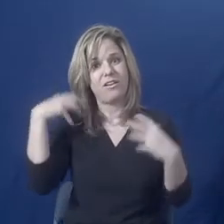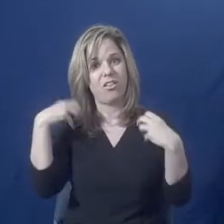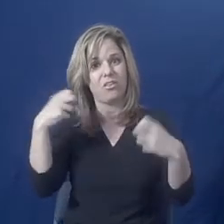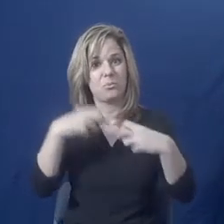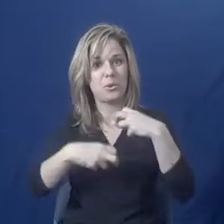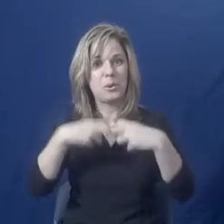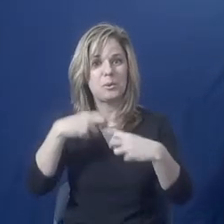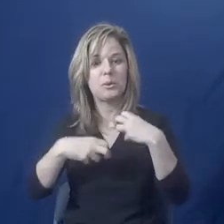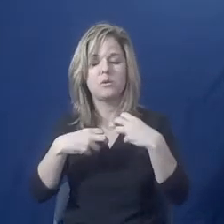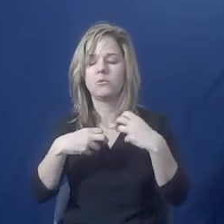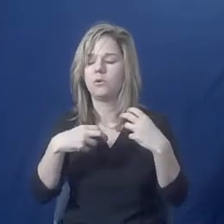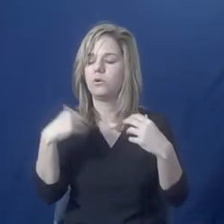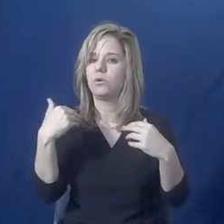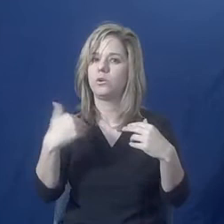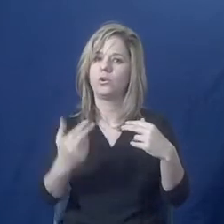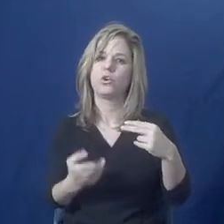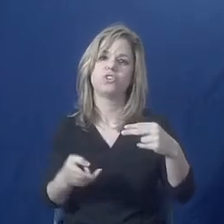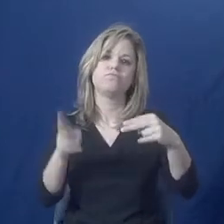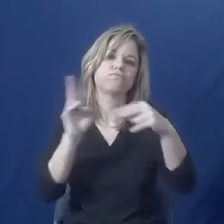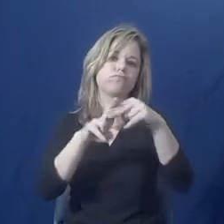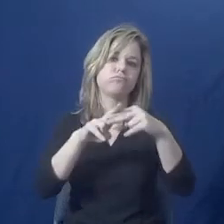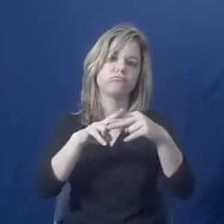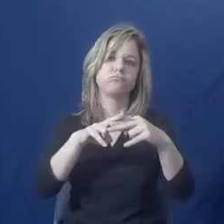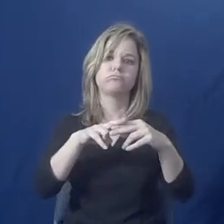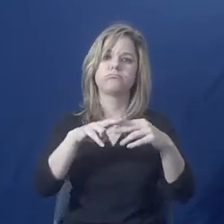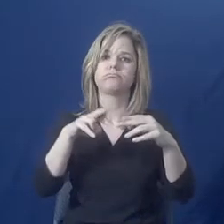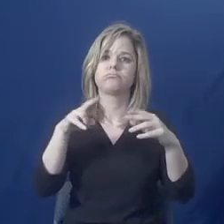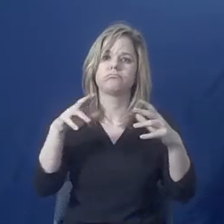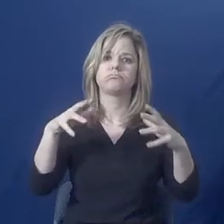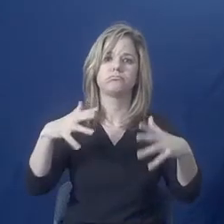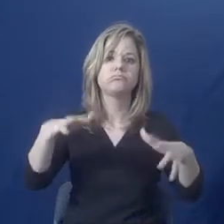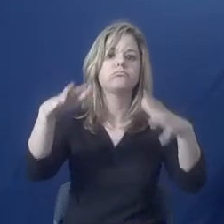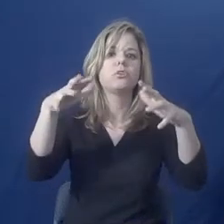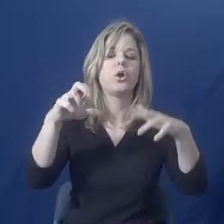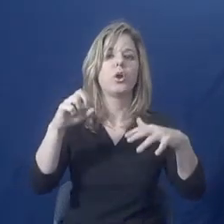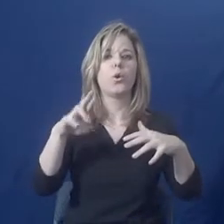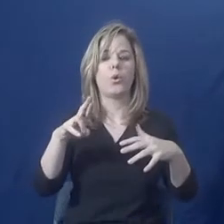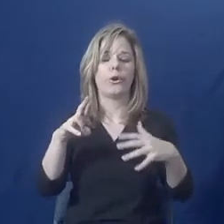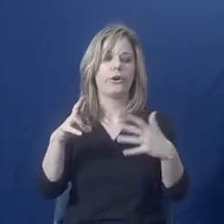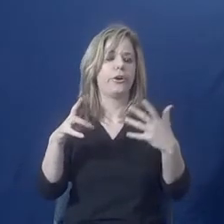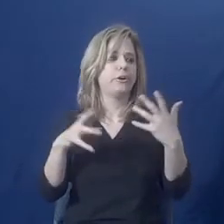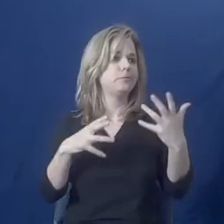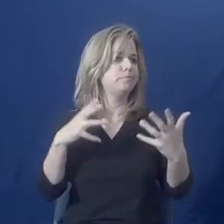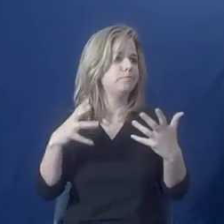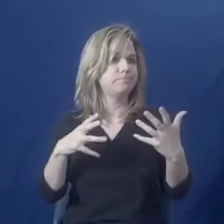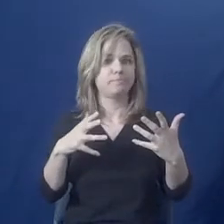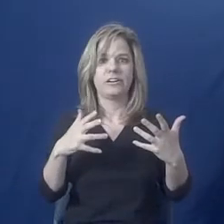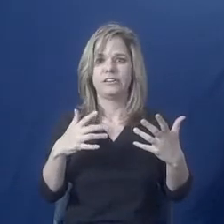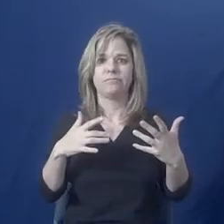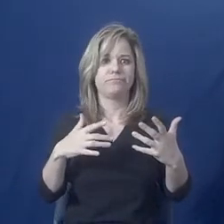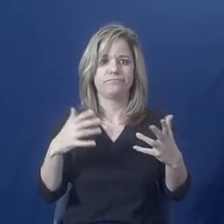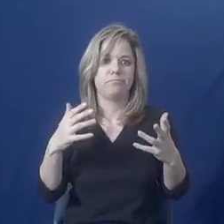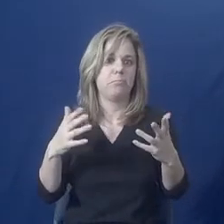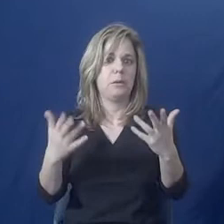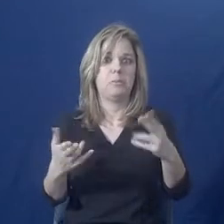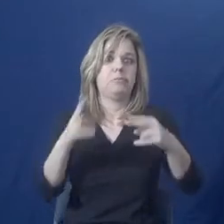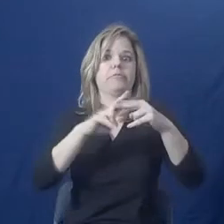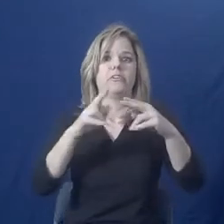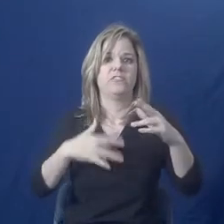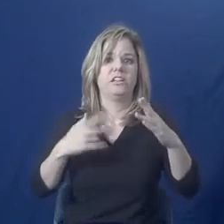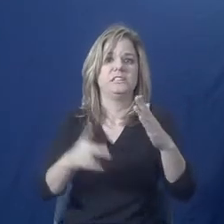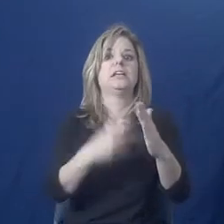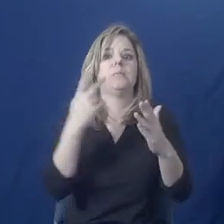something that aggravates it. It could be something that if you have anxiety, you feel double anxiety.